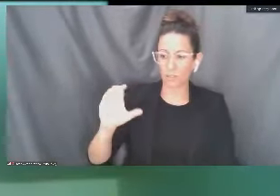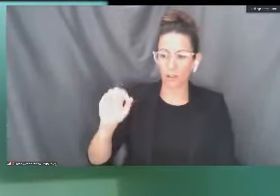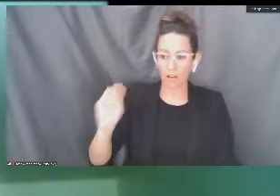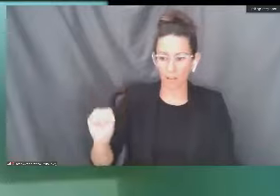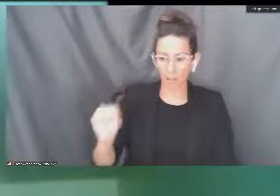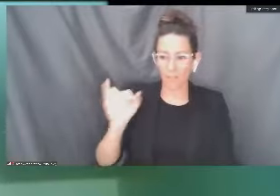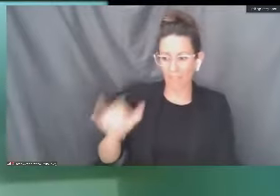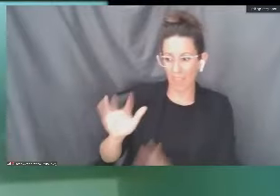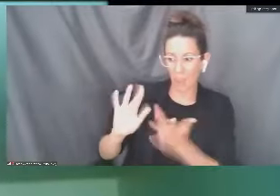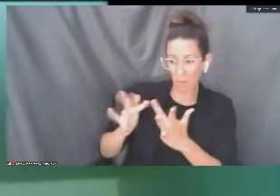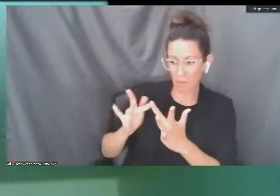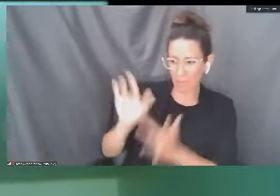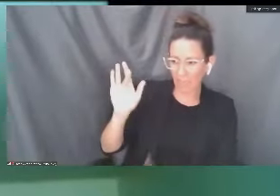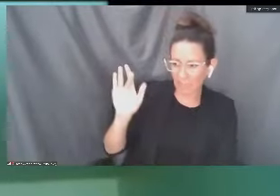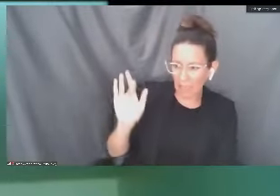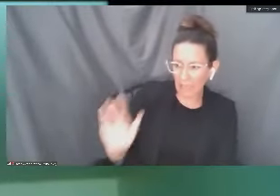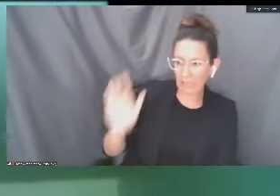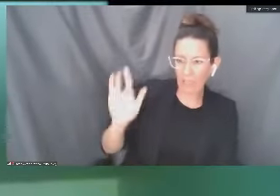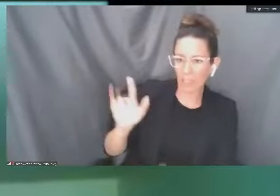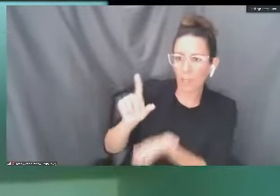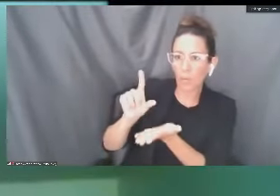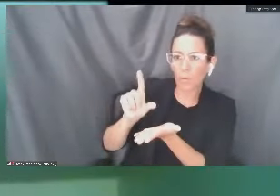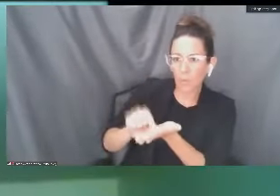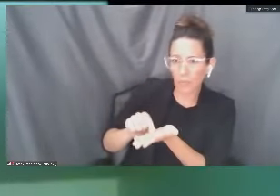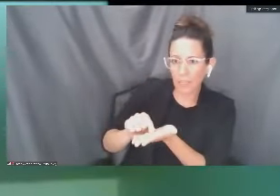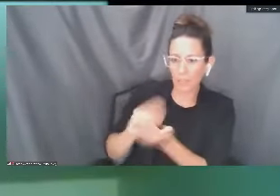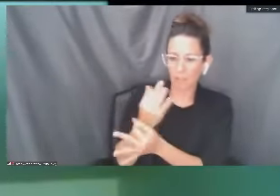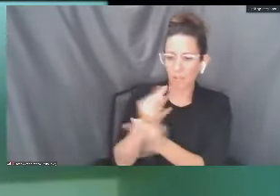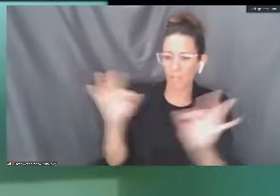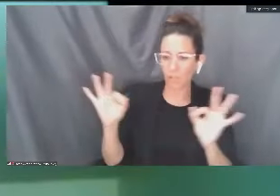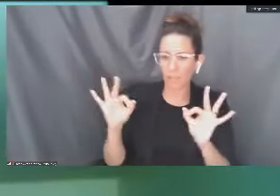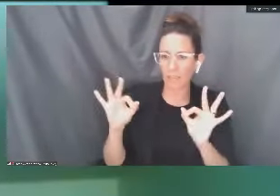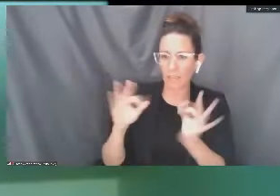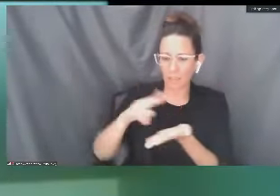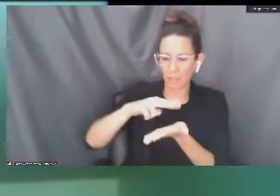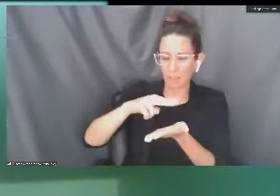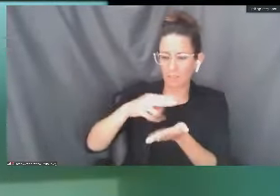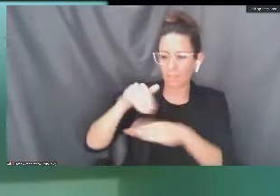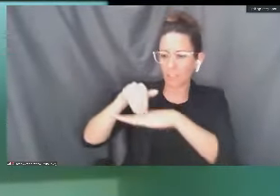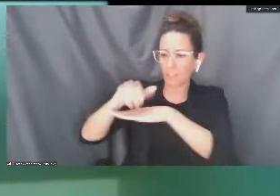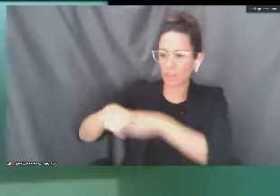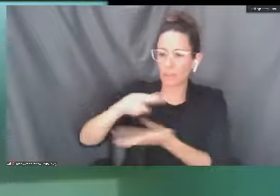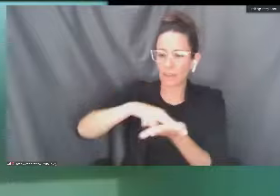there is a link where you can print a free return shipping label.